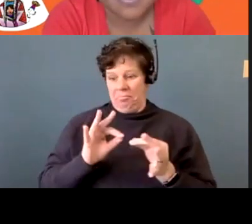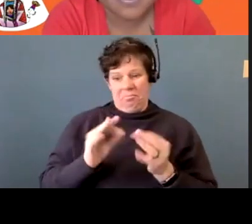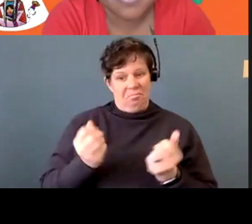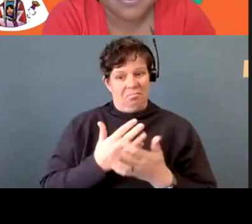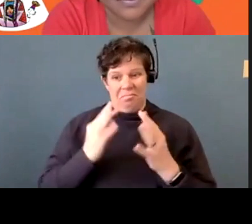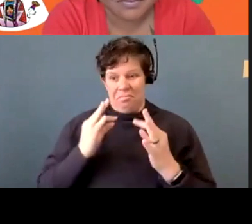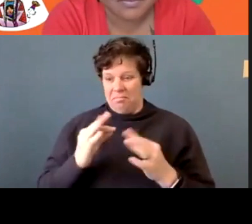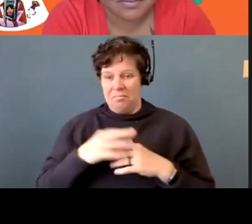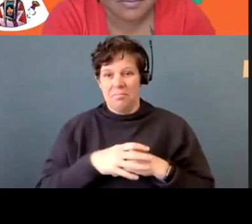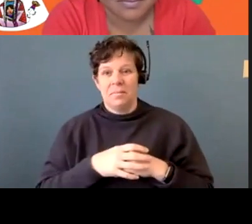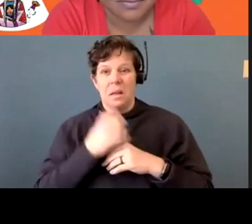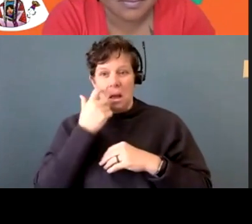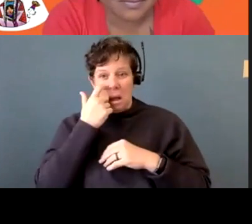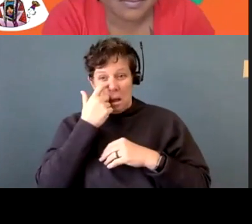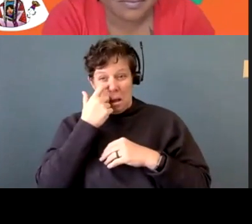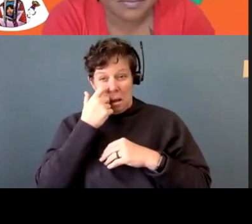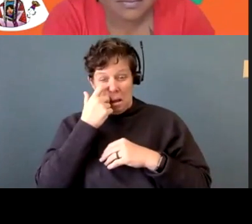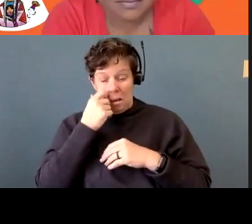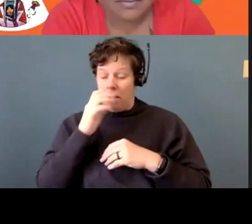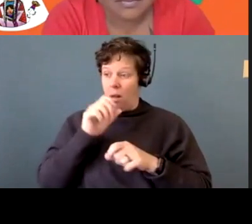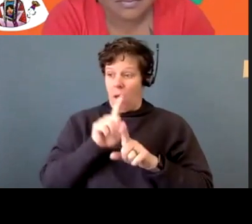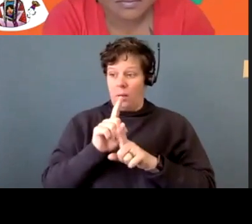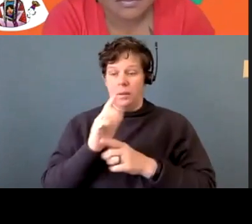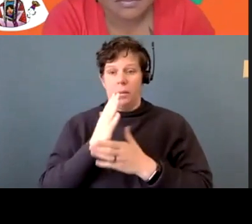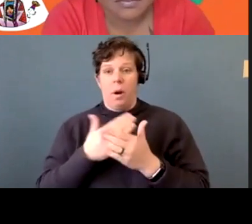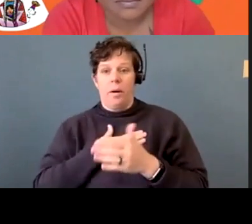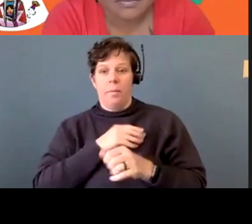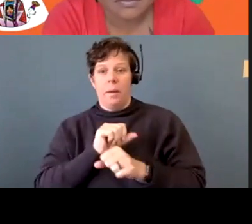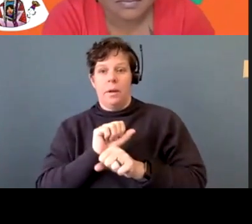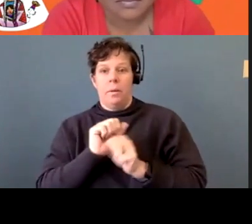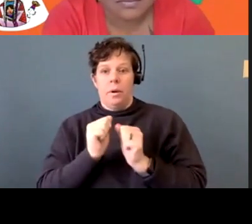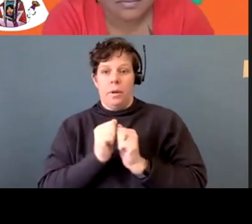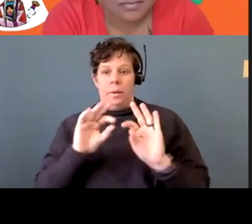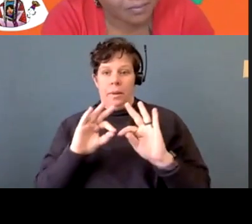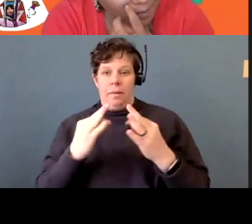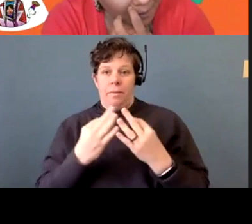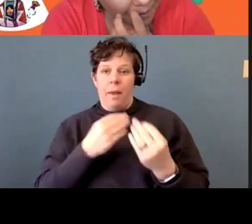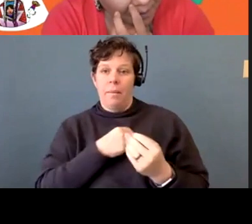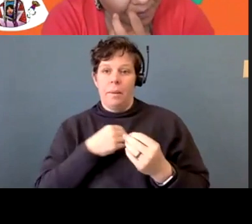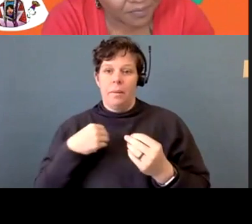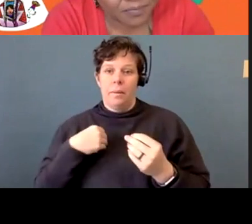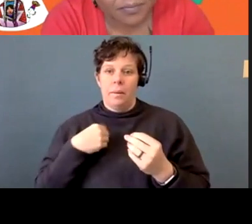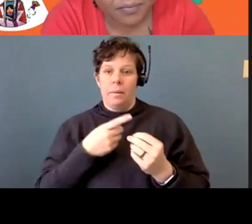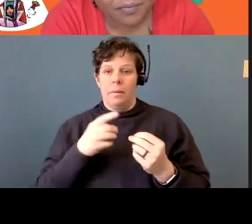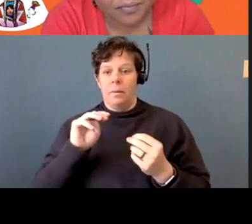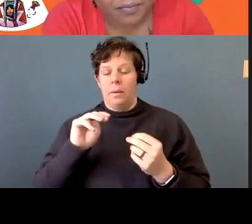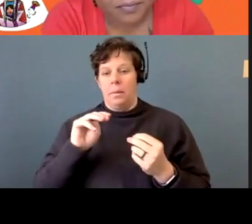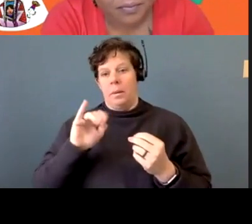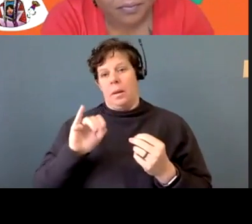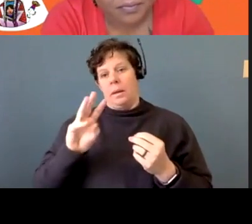Yeah. Yeah. Like so far, I guess part of my job is actually working with the family members of MMIWG,